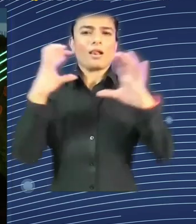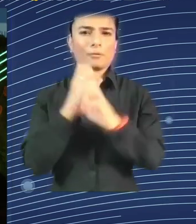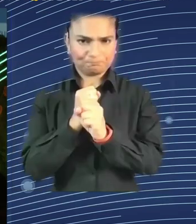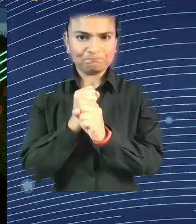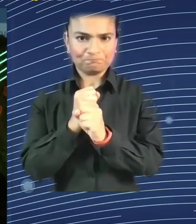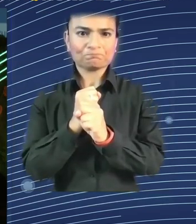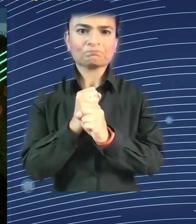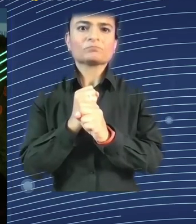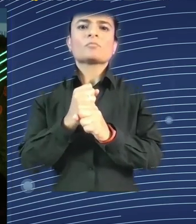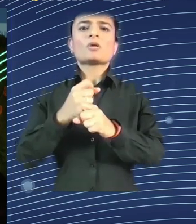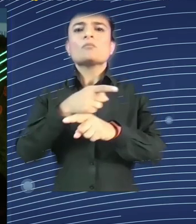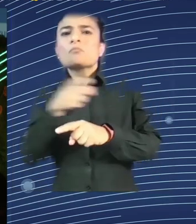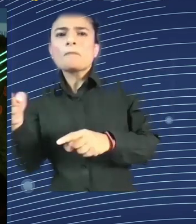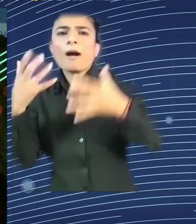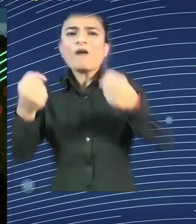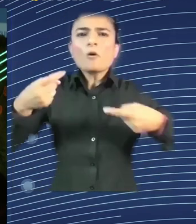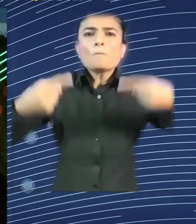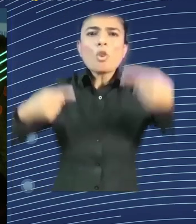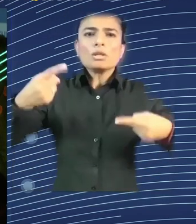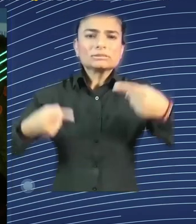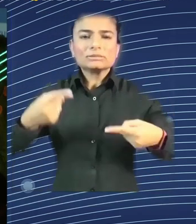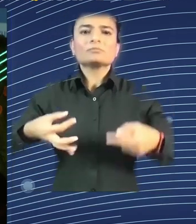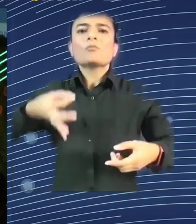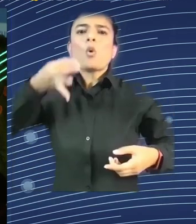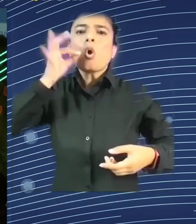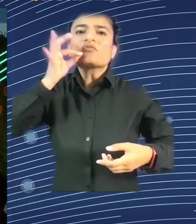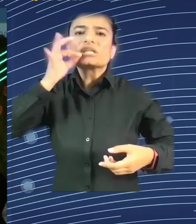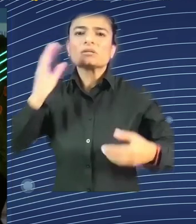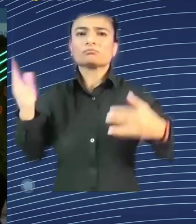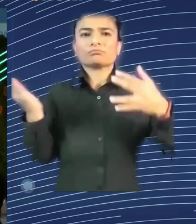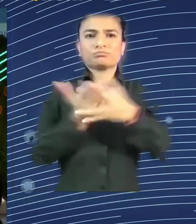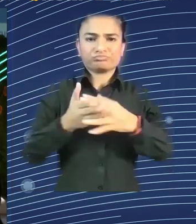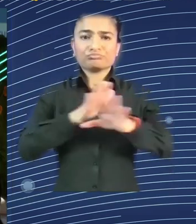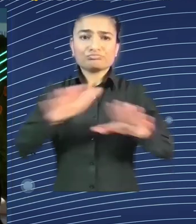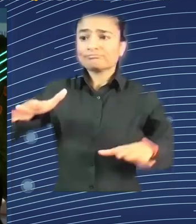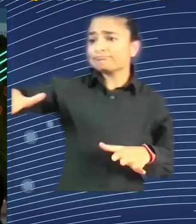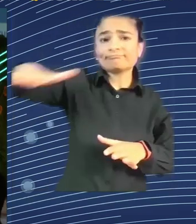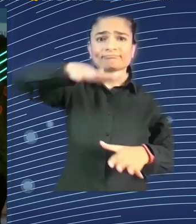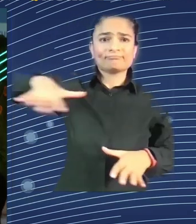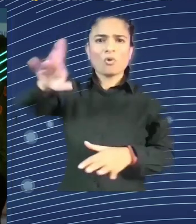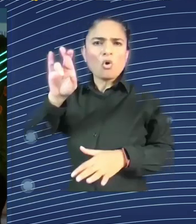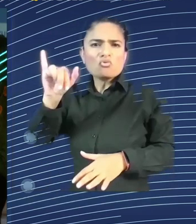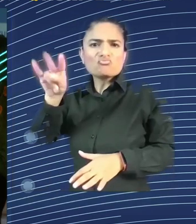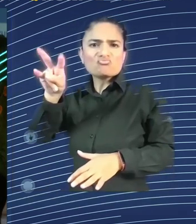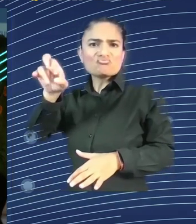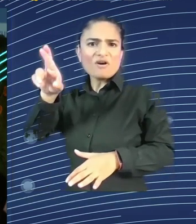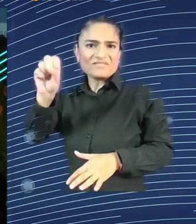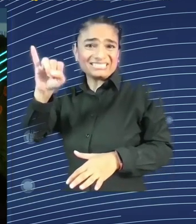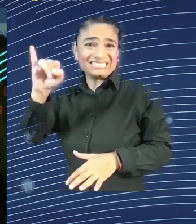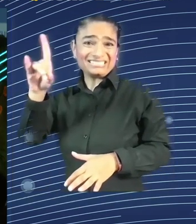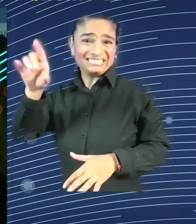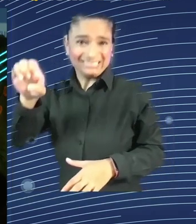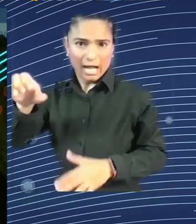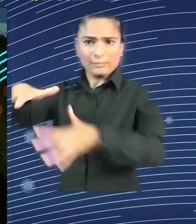Riverside area until 3.30. Please try to be back in the room on time so we can continue our program. Also, please